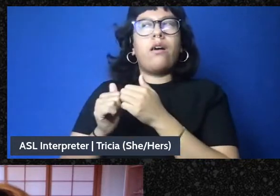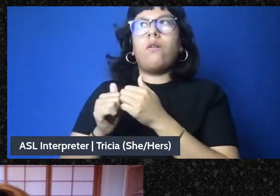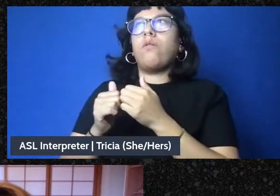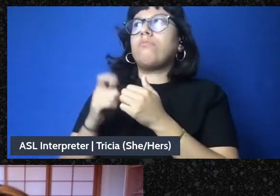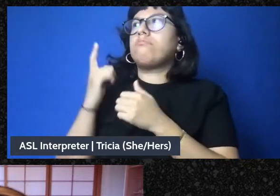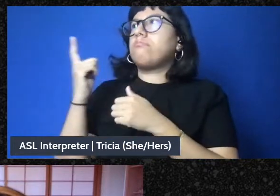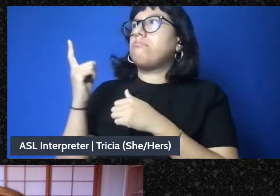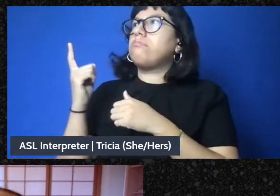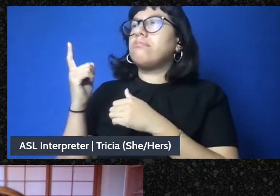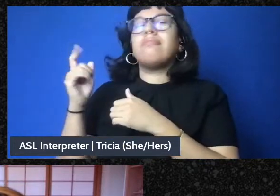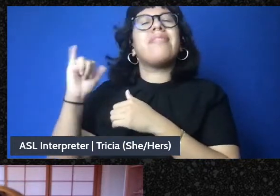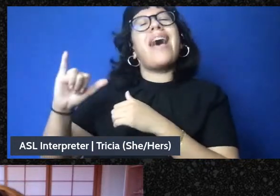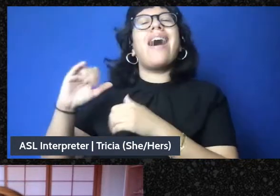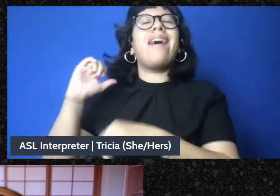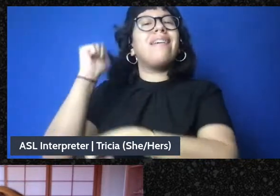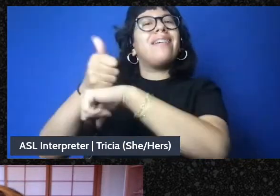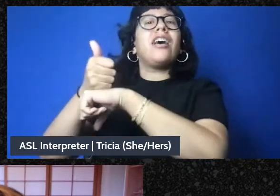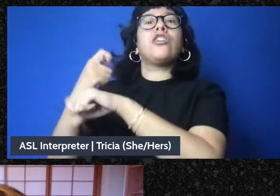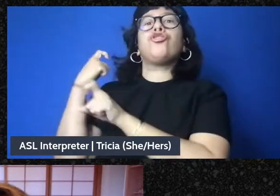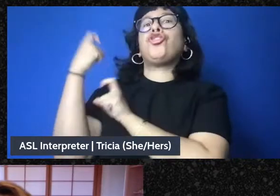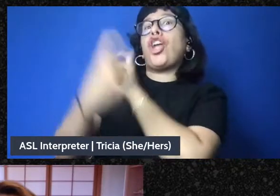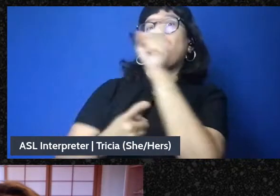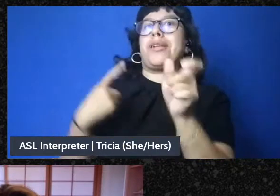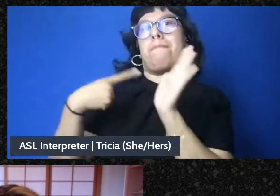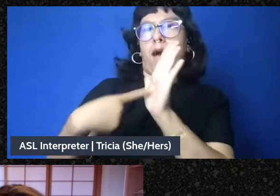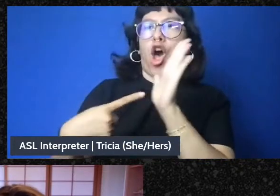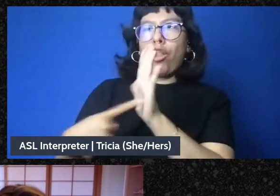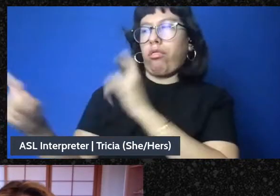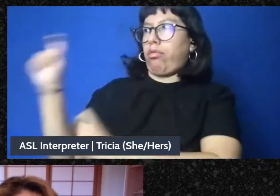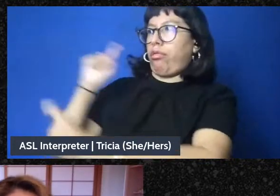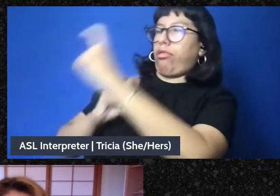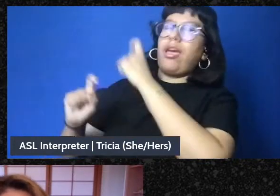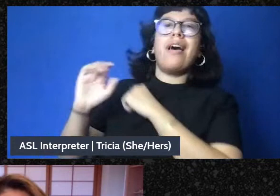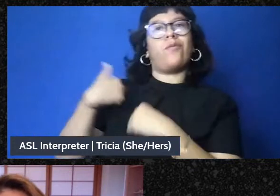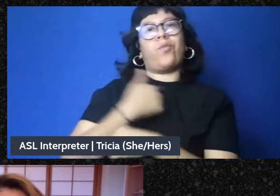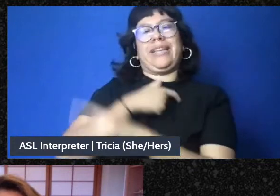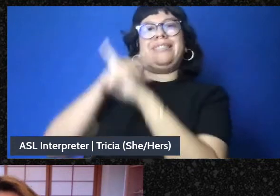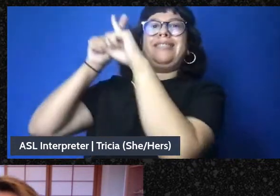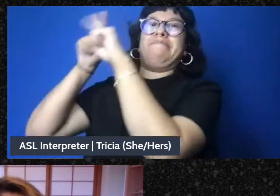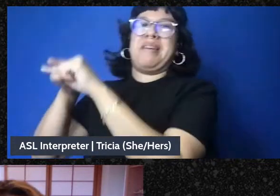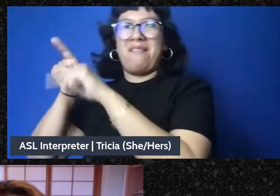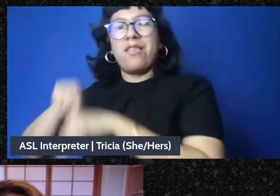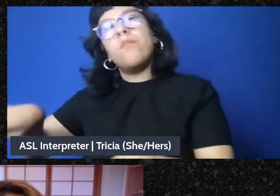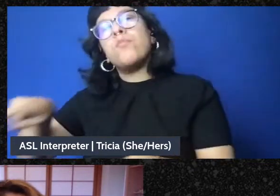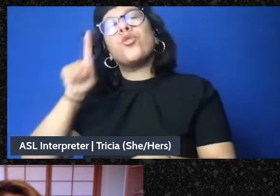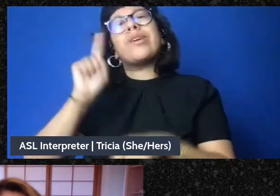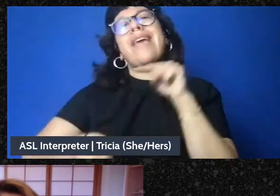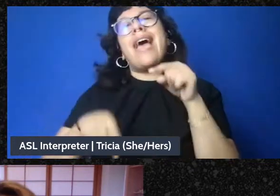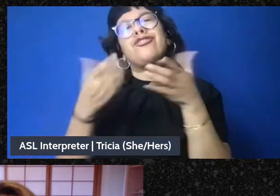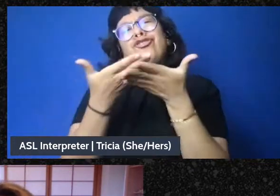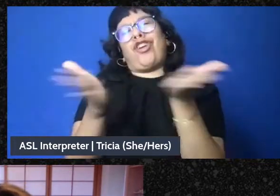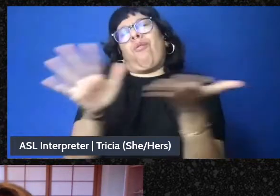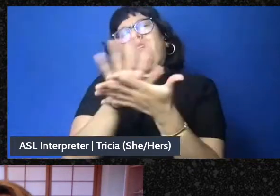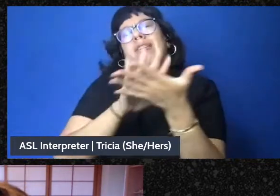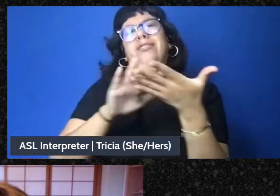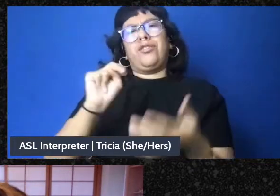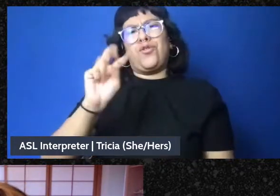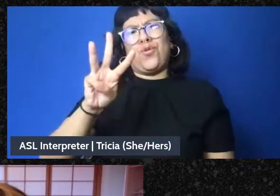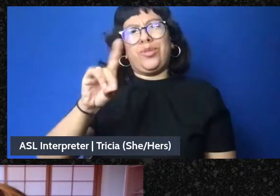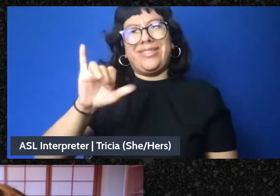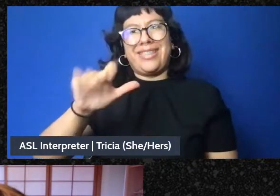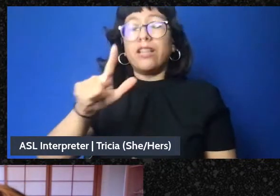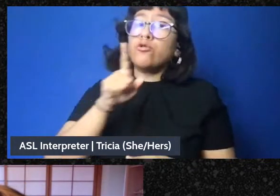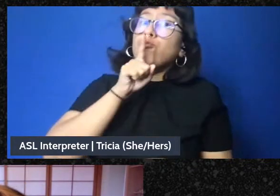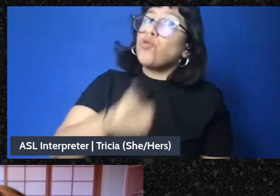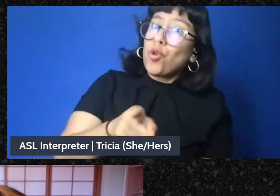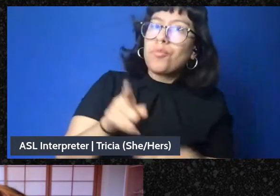sort of charity, charity models and replicated relationships of dependence. And you can't generalize about the New Deal because this wasn't true of every aspect of it,